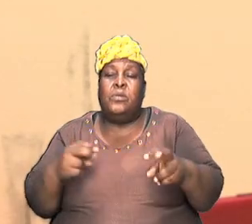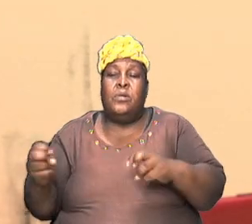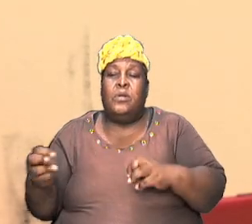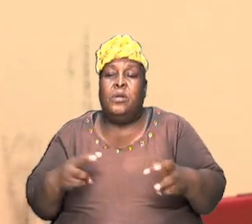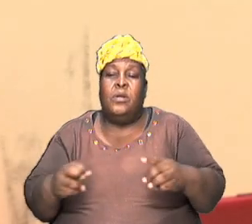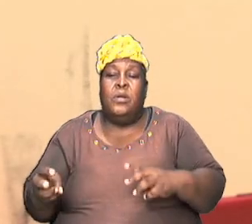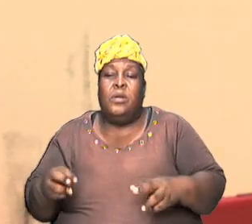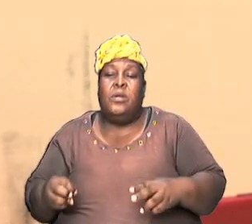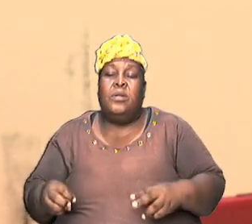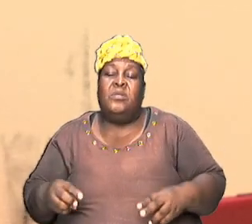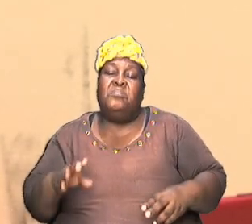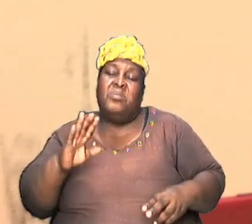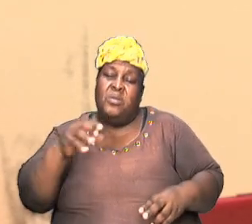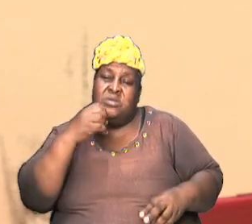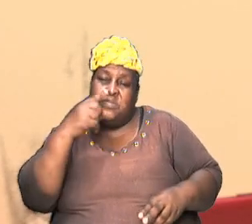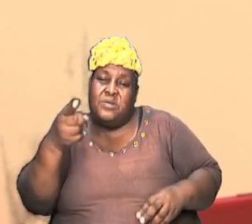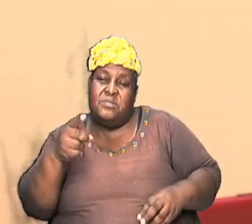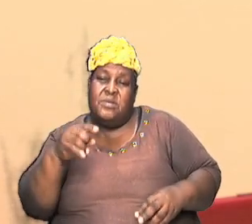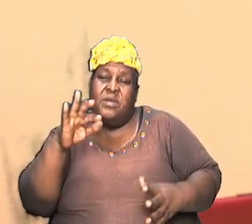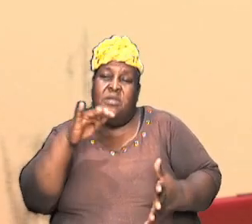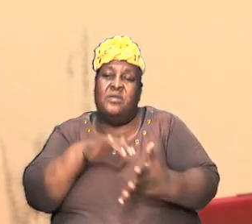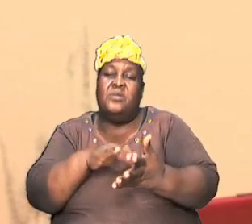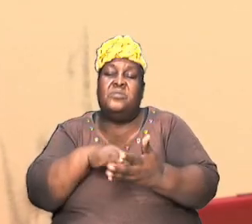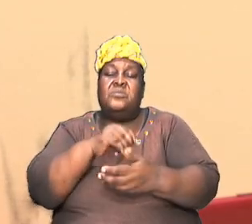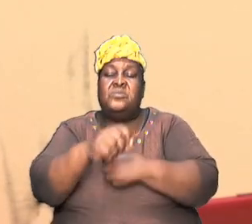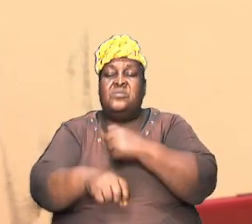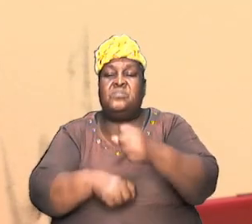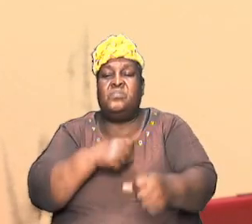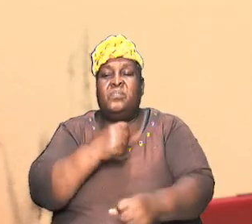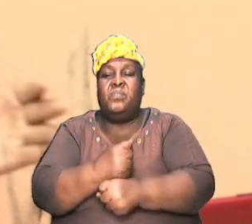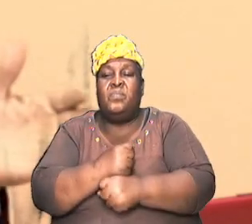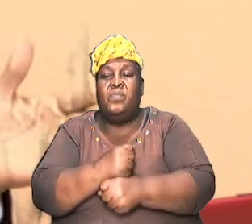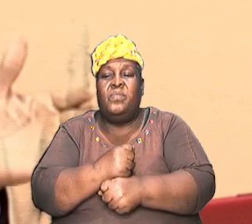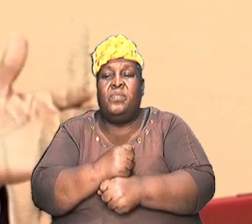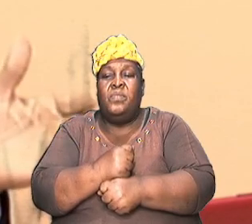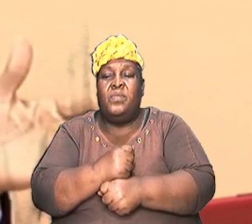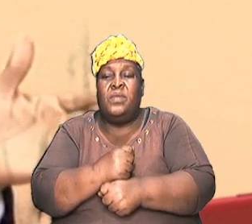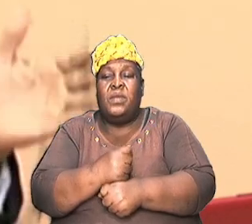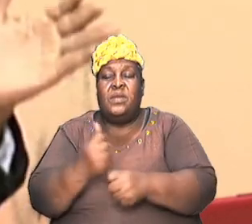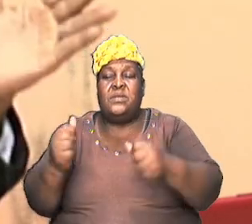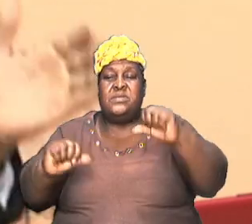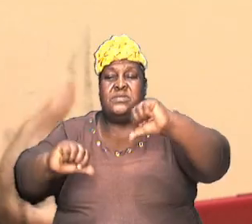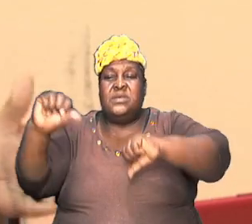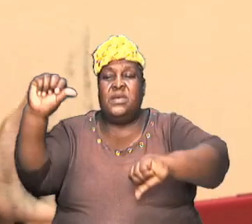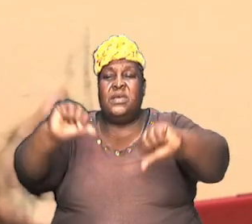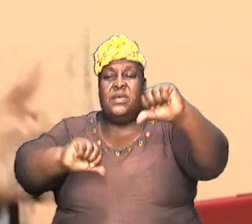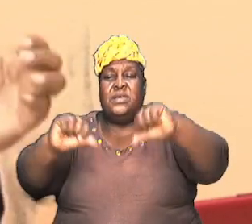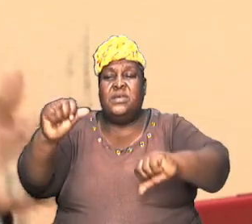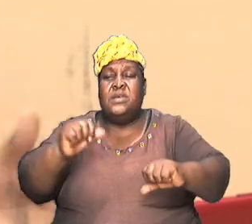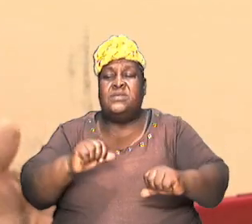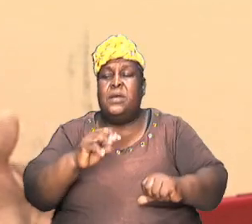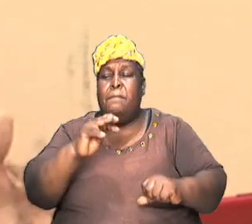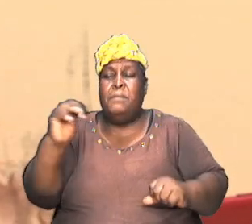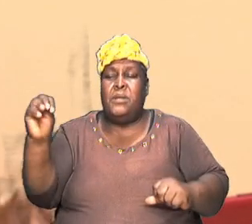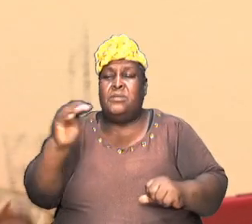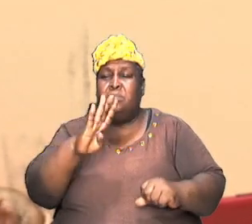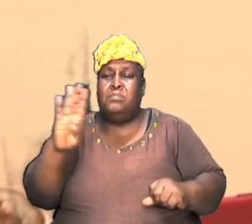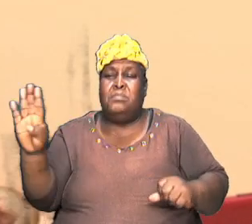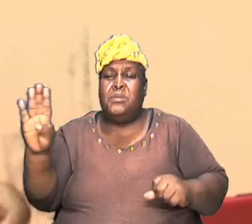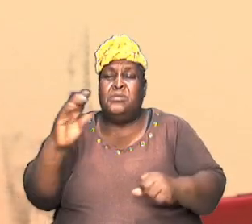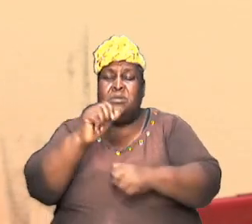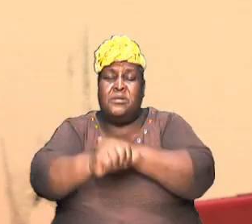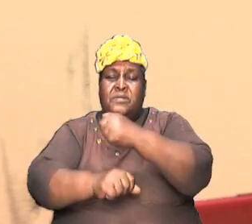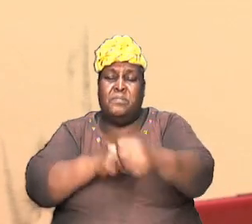saying you're talking about thousands of years. Well, in fact, science is saying millions or billions of